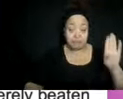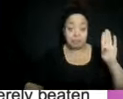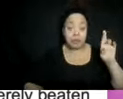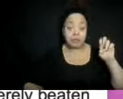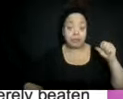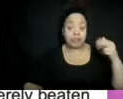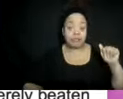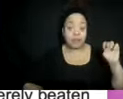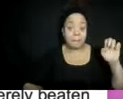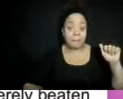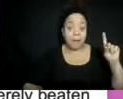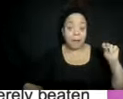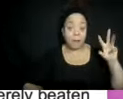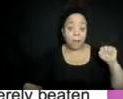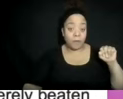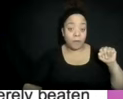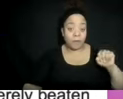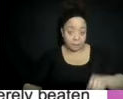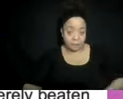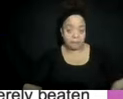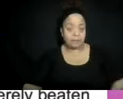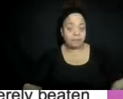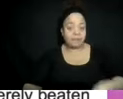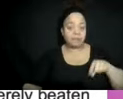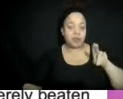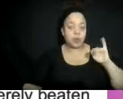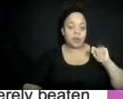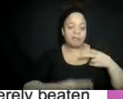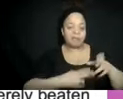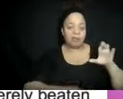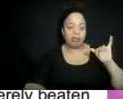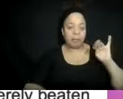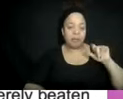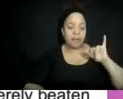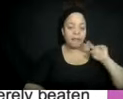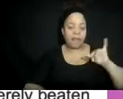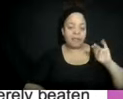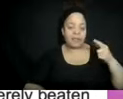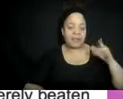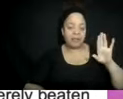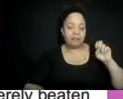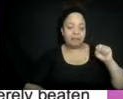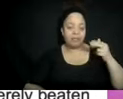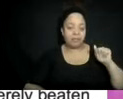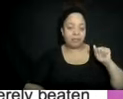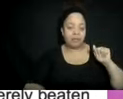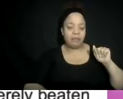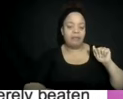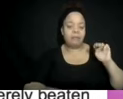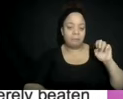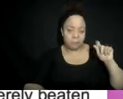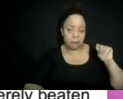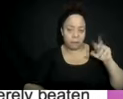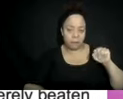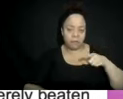And usually what I do at this point is to invite people to hear, you know,